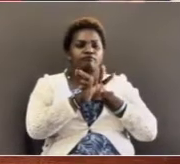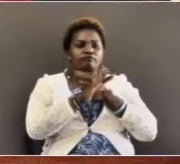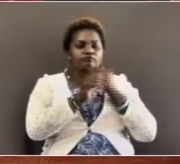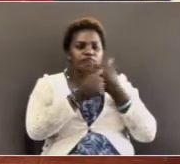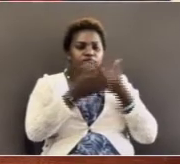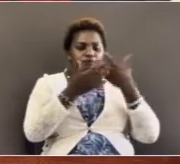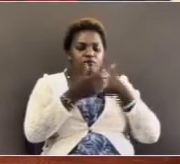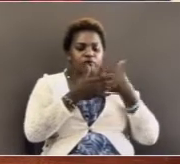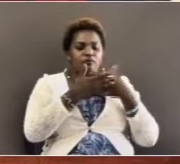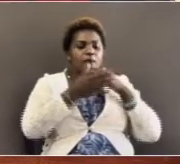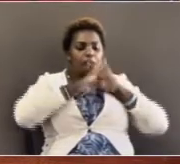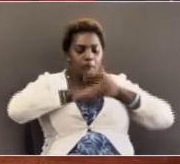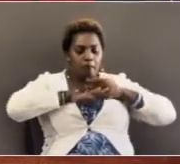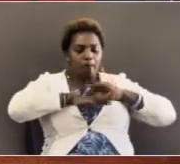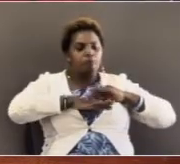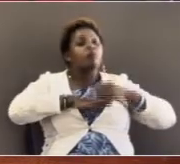God